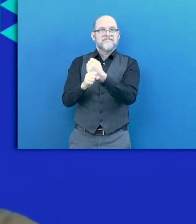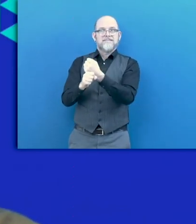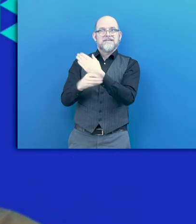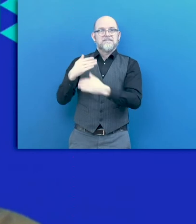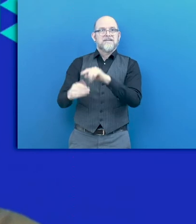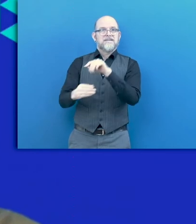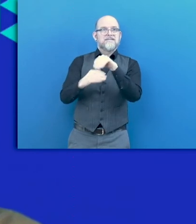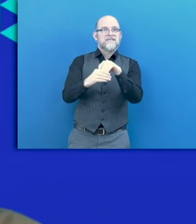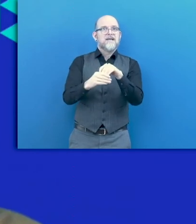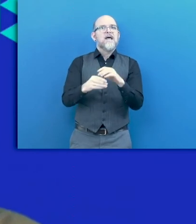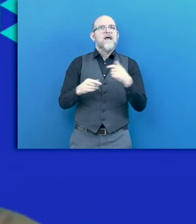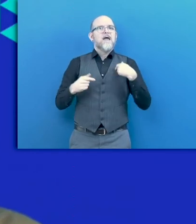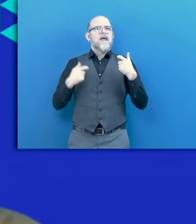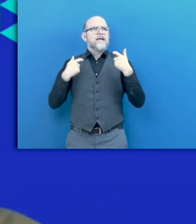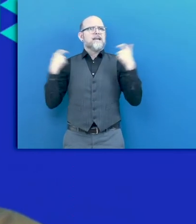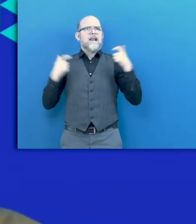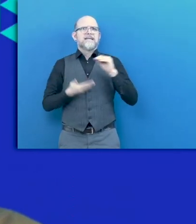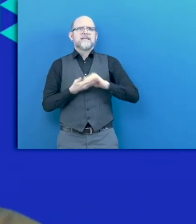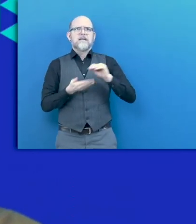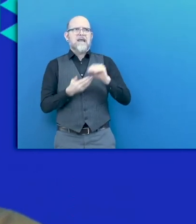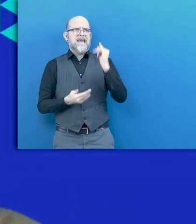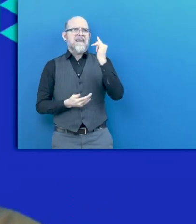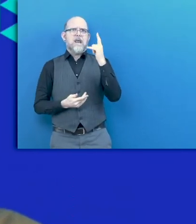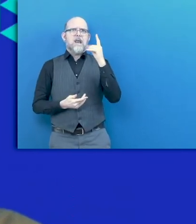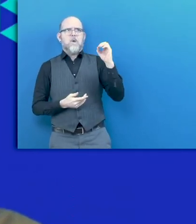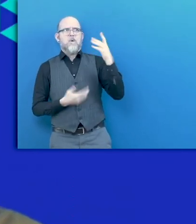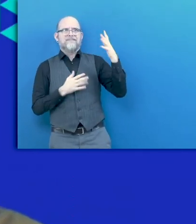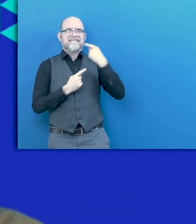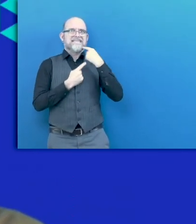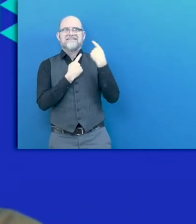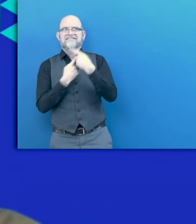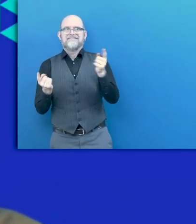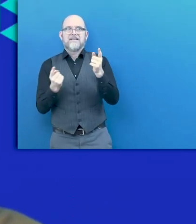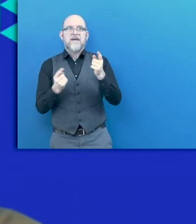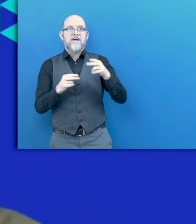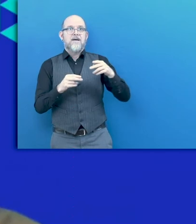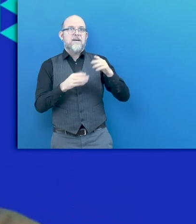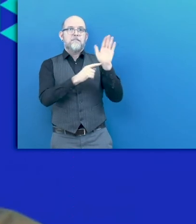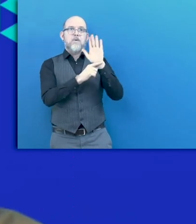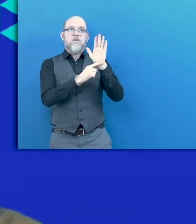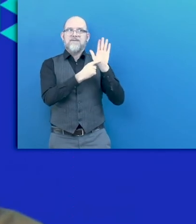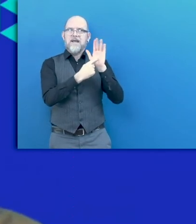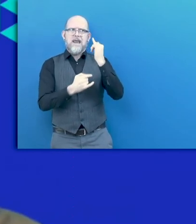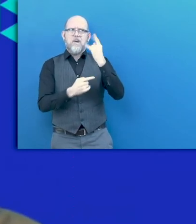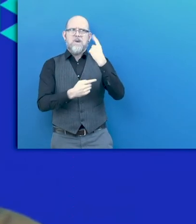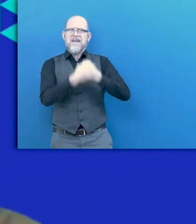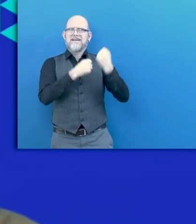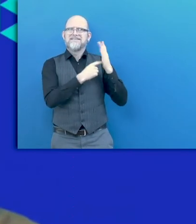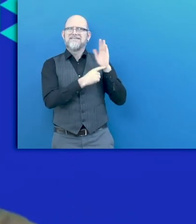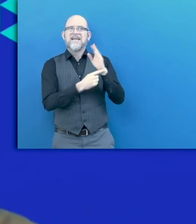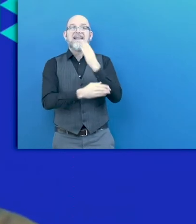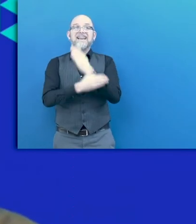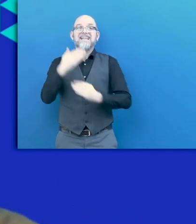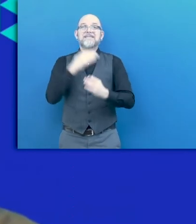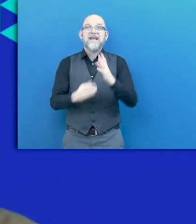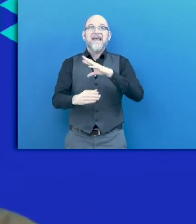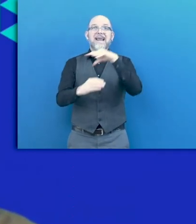very clearly and very well in a video that we launched last year, a disability inclusive response to the crisis is a